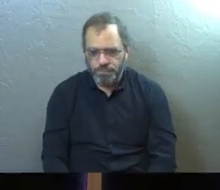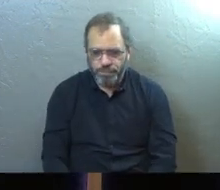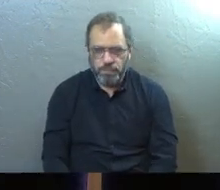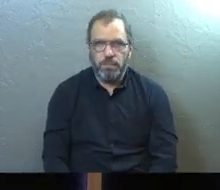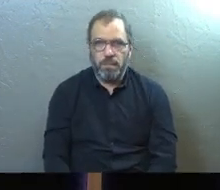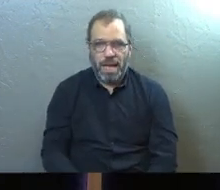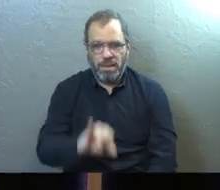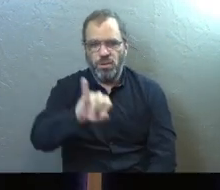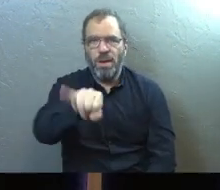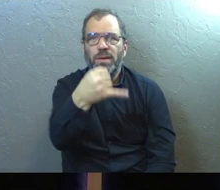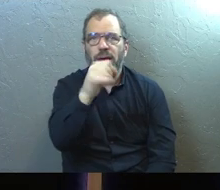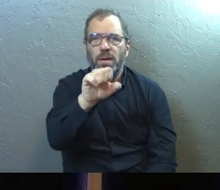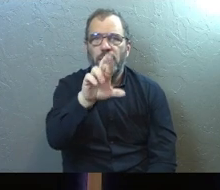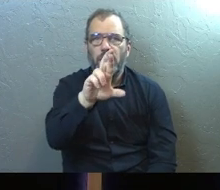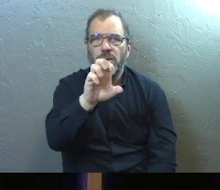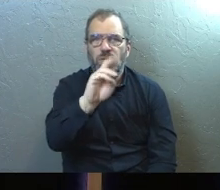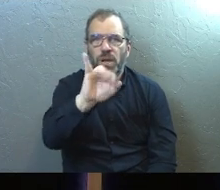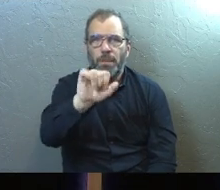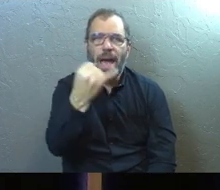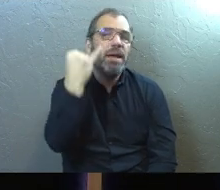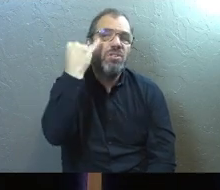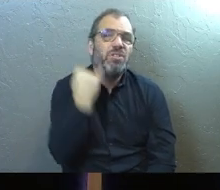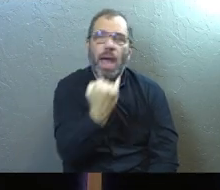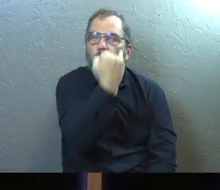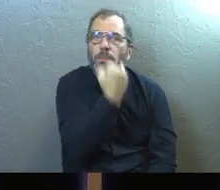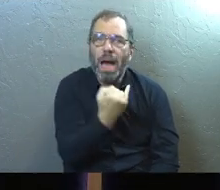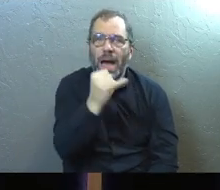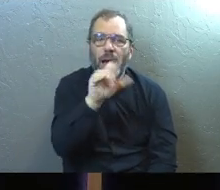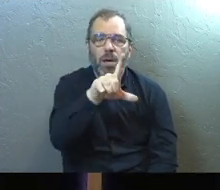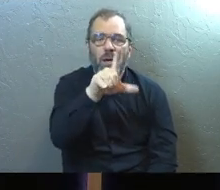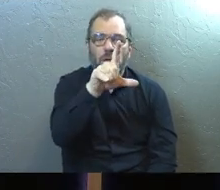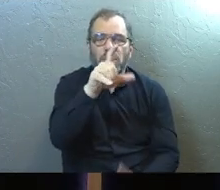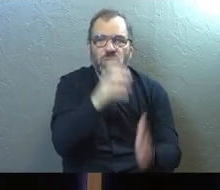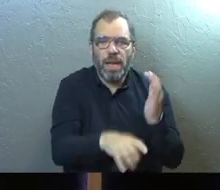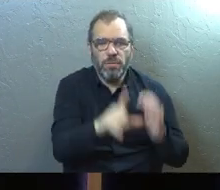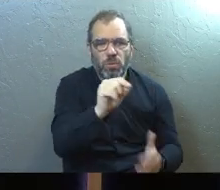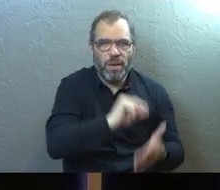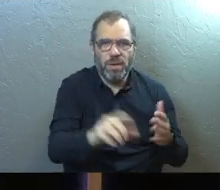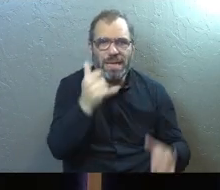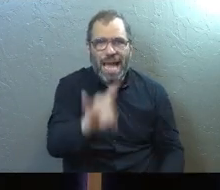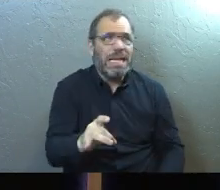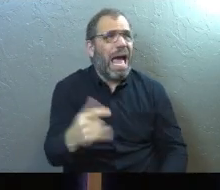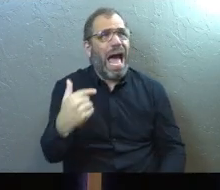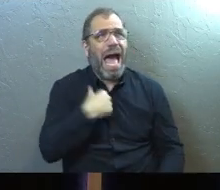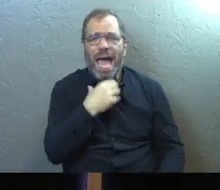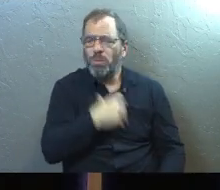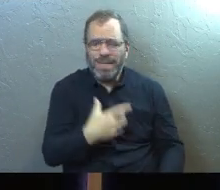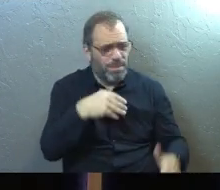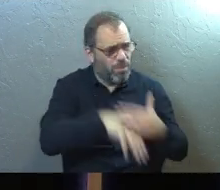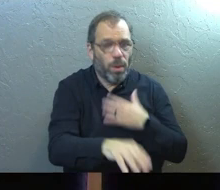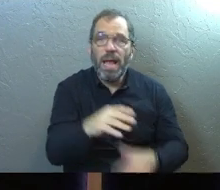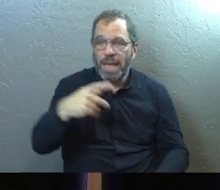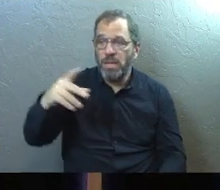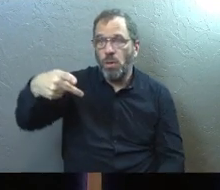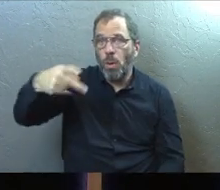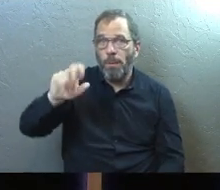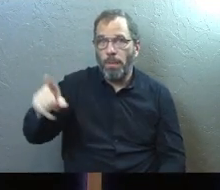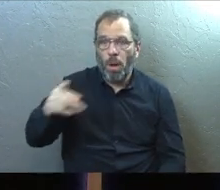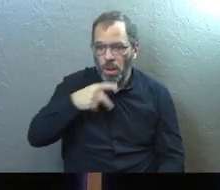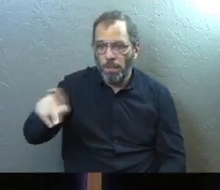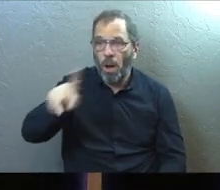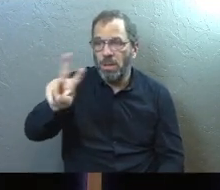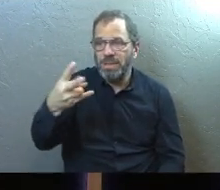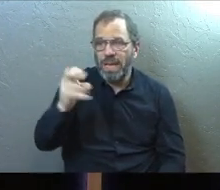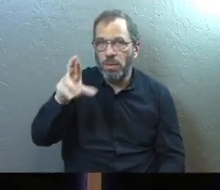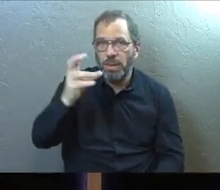Then you got Jeremiah in Jeremiah 2018, wishing that he had never been born. You've got Paul in second